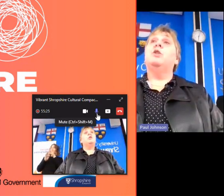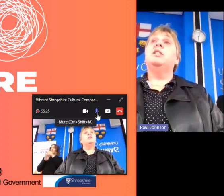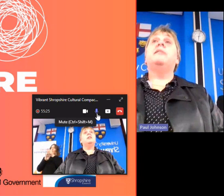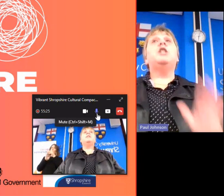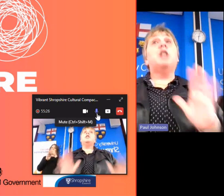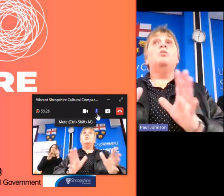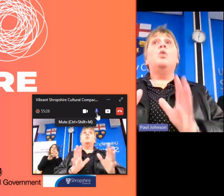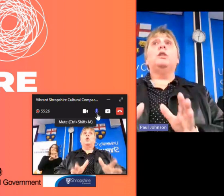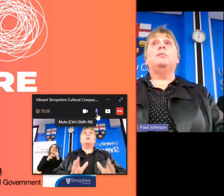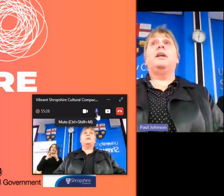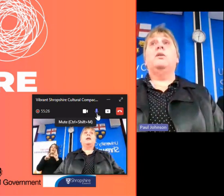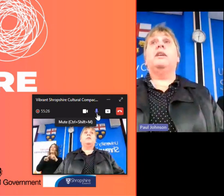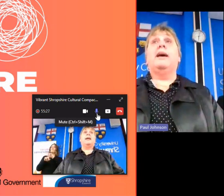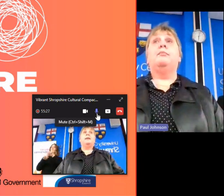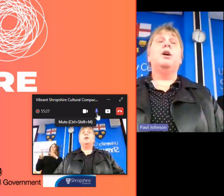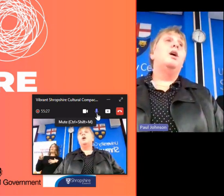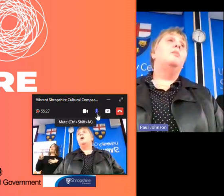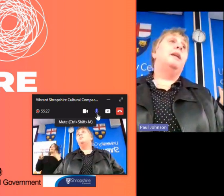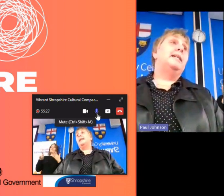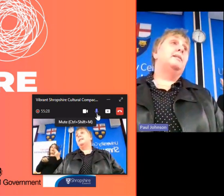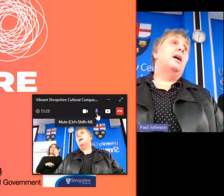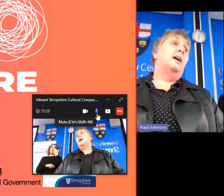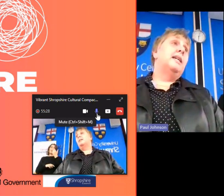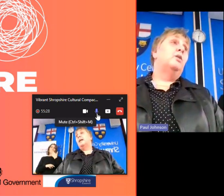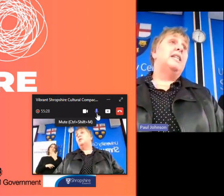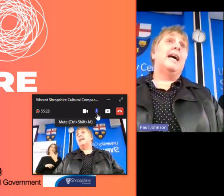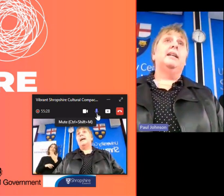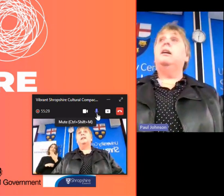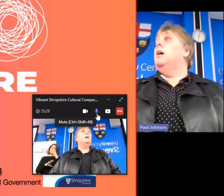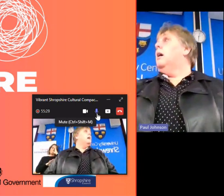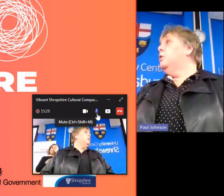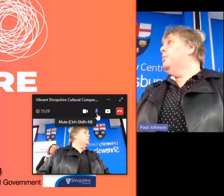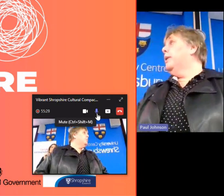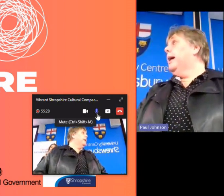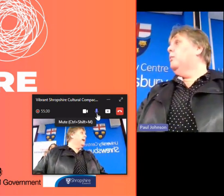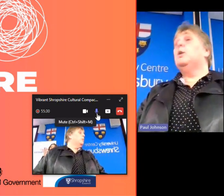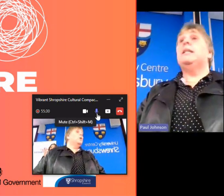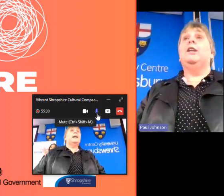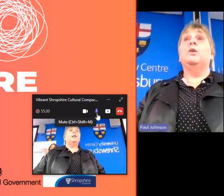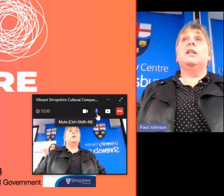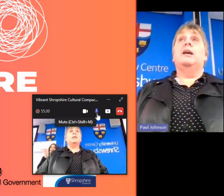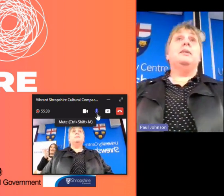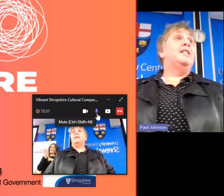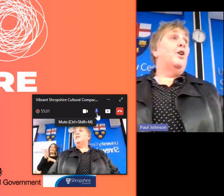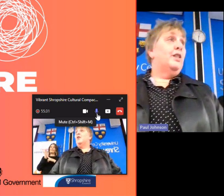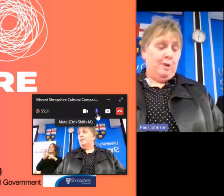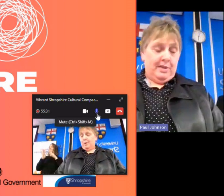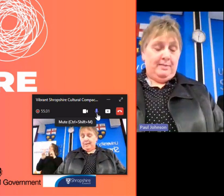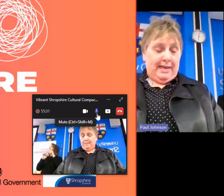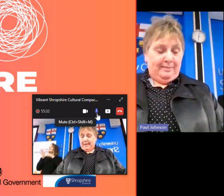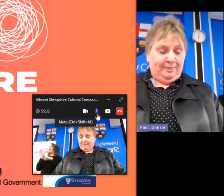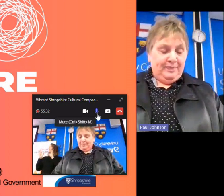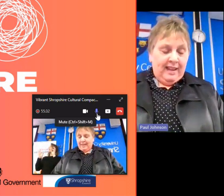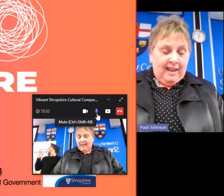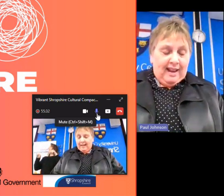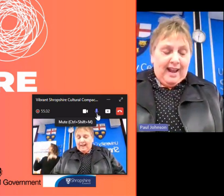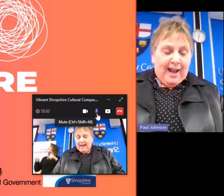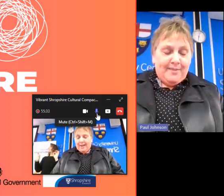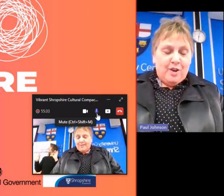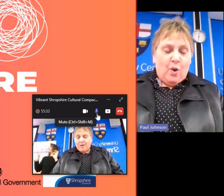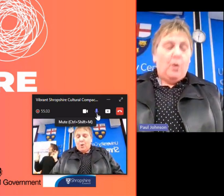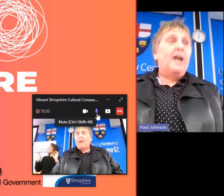events later on so if you don't want to be on the camera please uh tell dan i would point out what dan looks like but he's not in the room at the minute